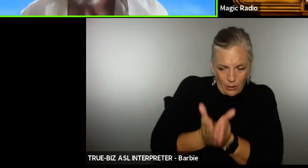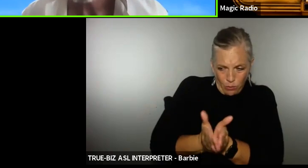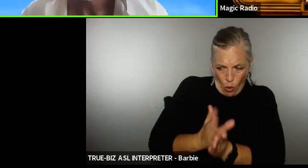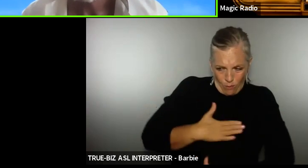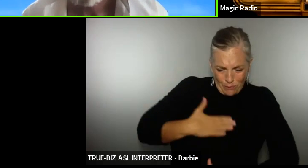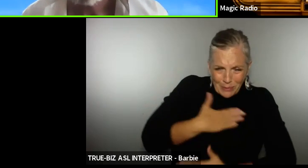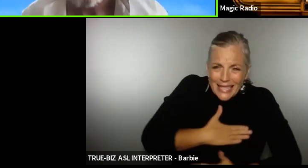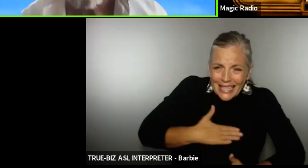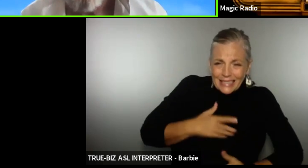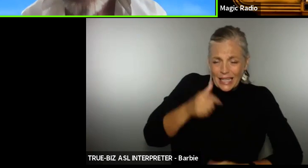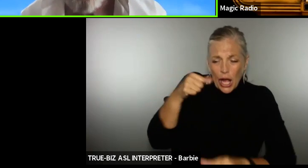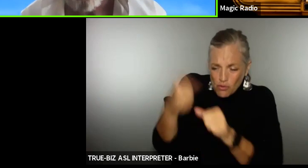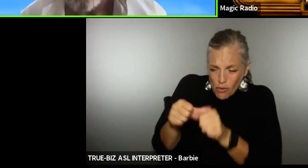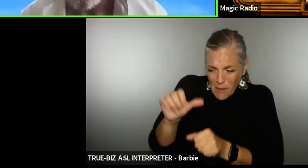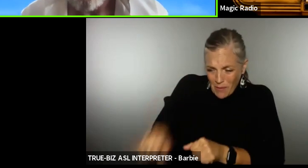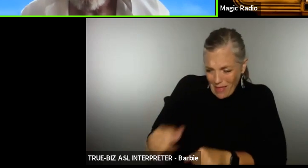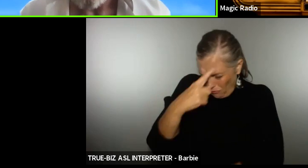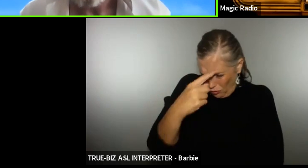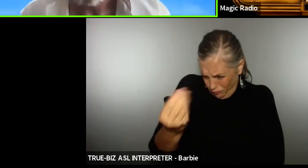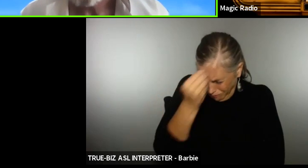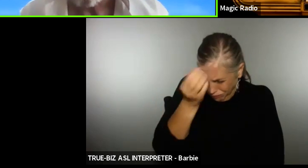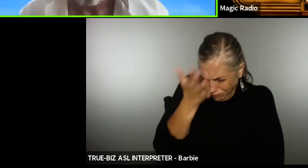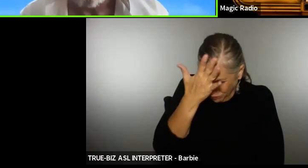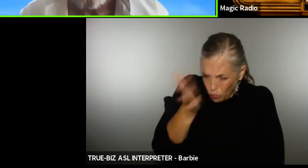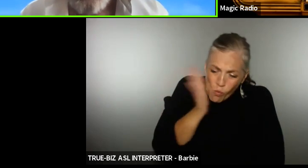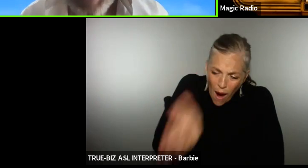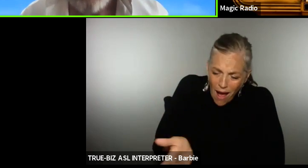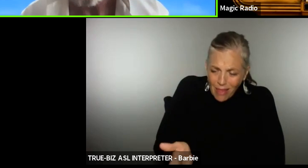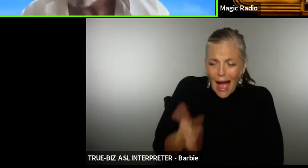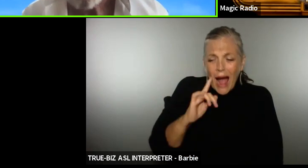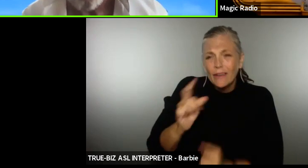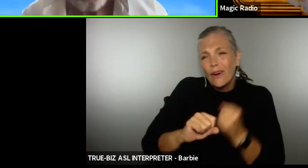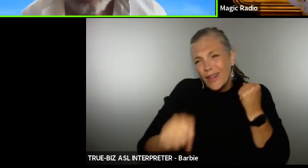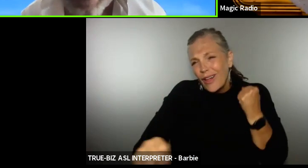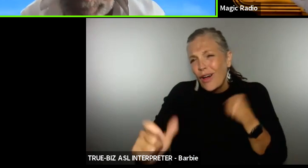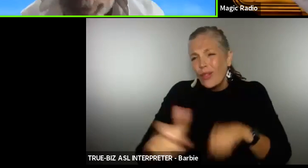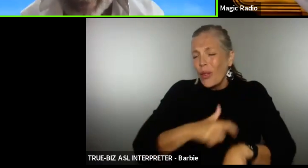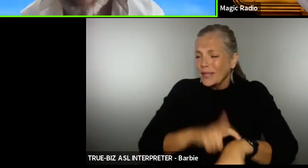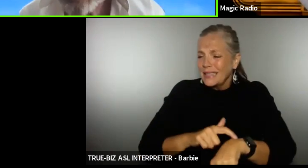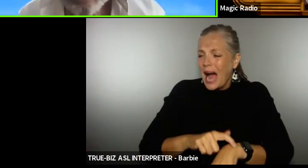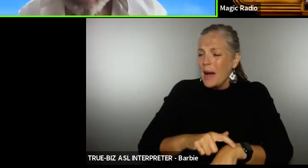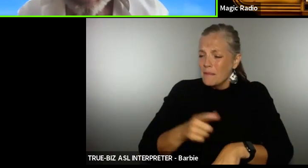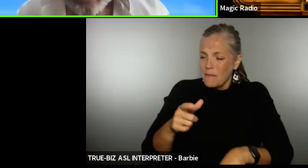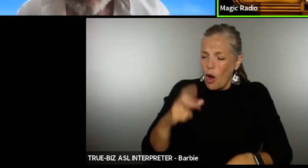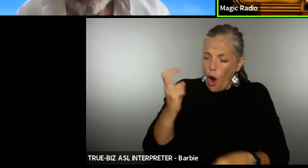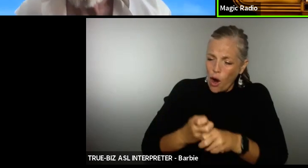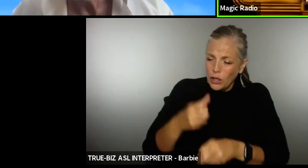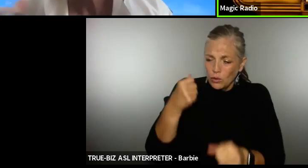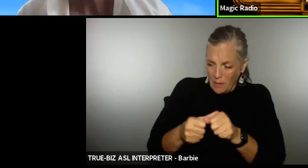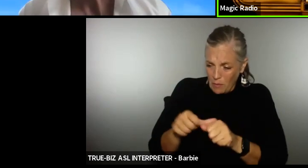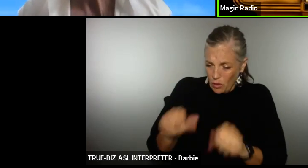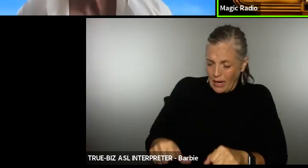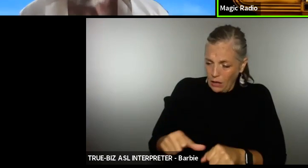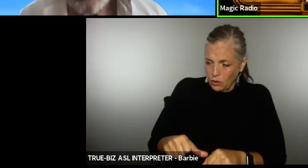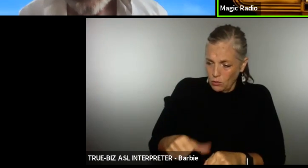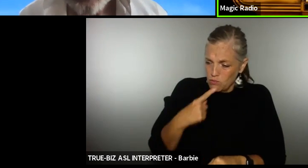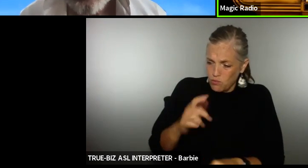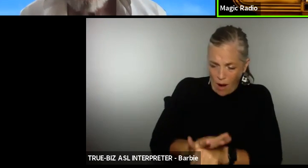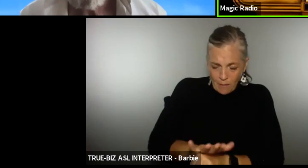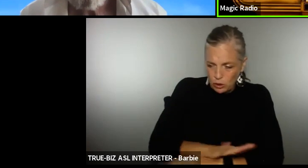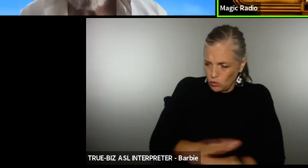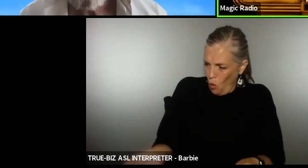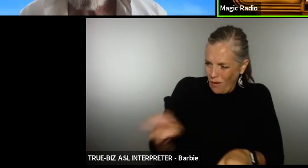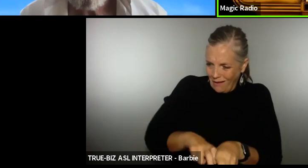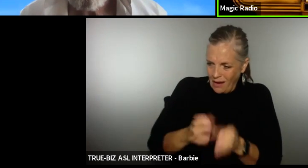can you remember to do that for me I know it's an awfully long time and it might be hard to remember but yes you will promise